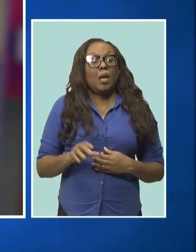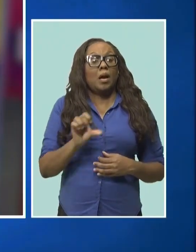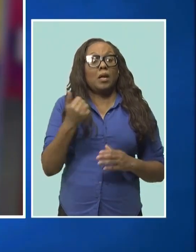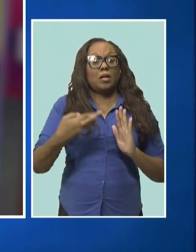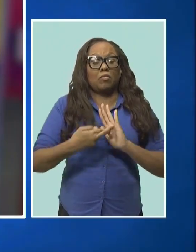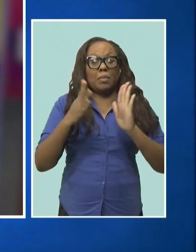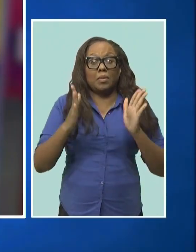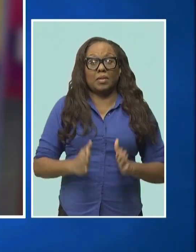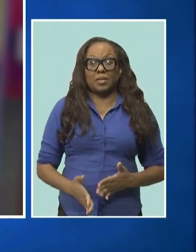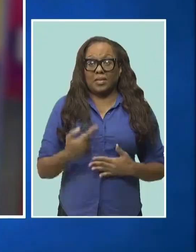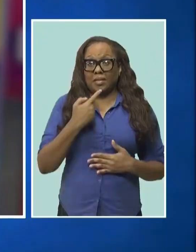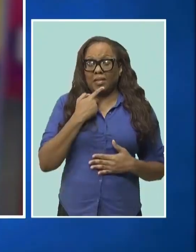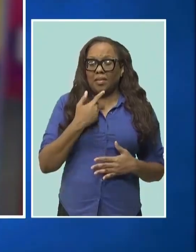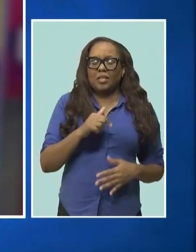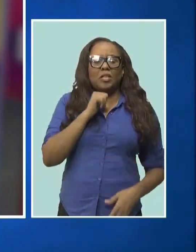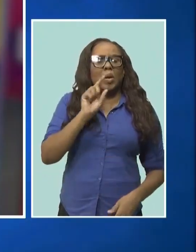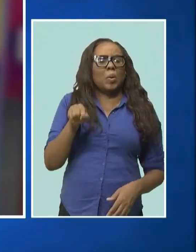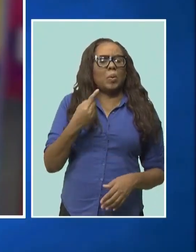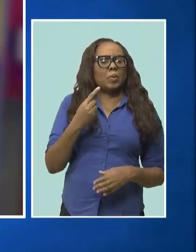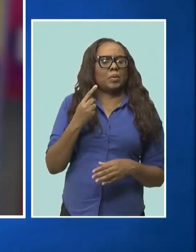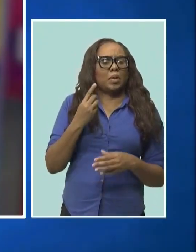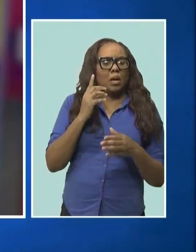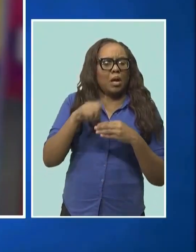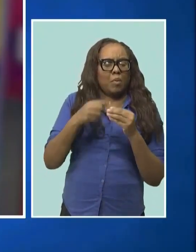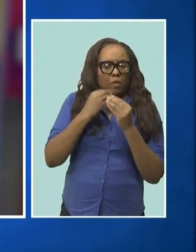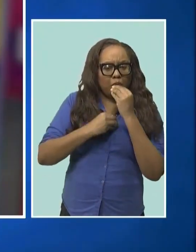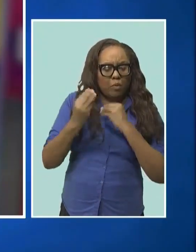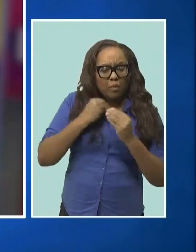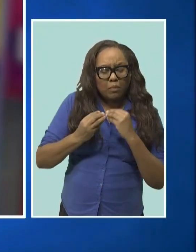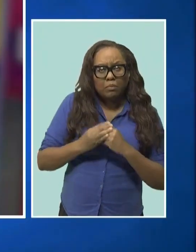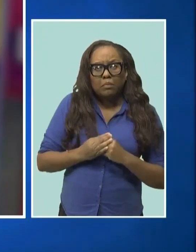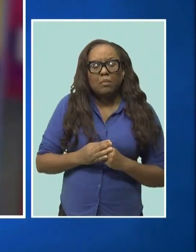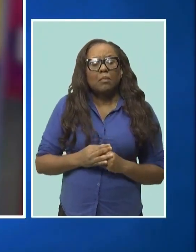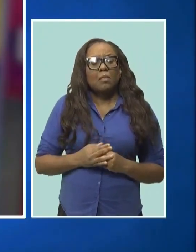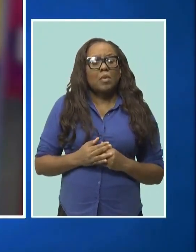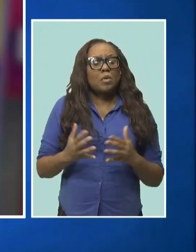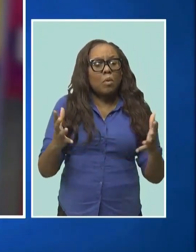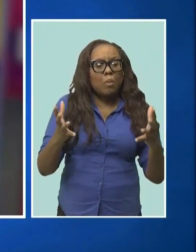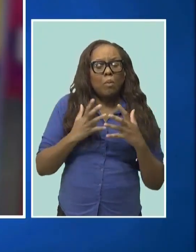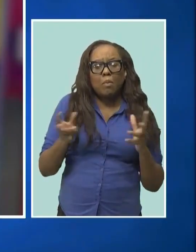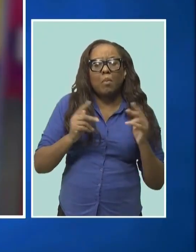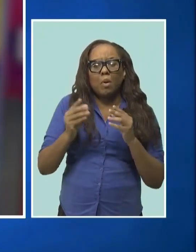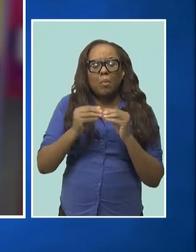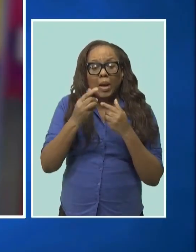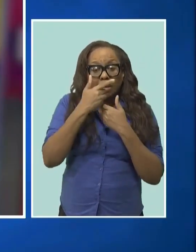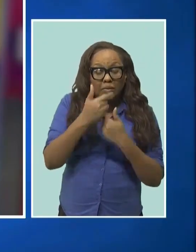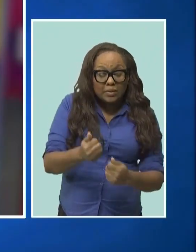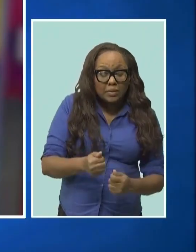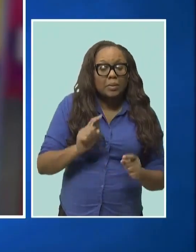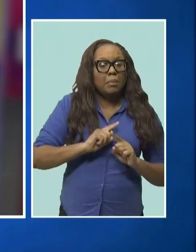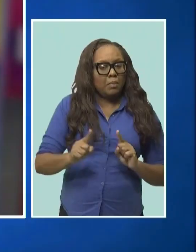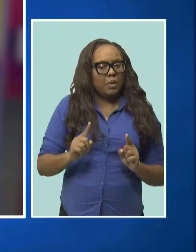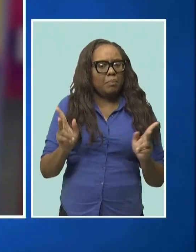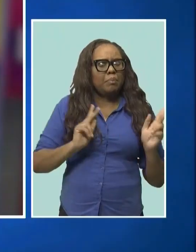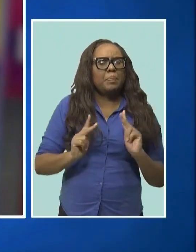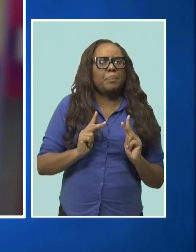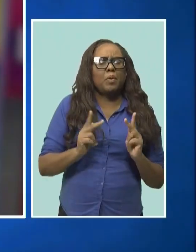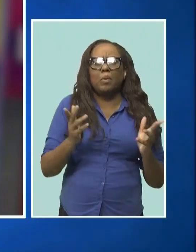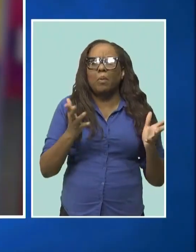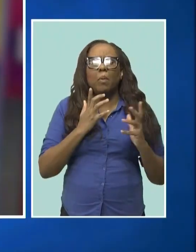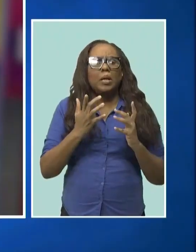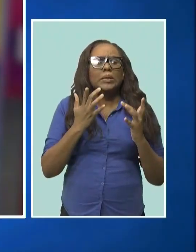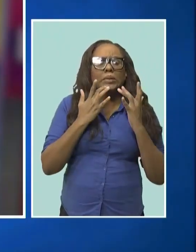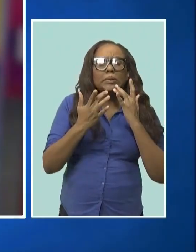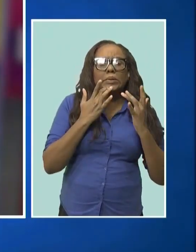News that it was about more than the food. The interest parked is expected to generate more visitor traffic for the Food and Rum Festival,